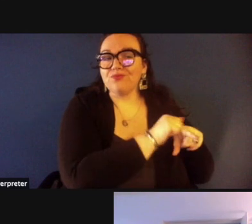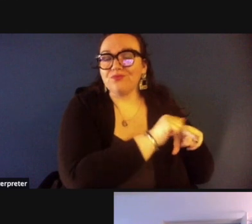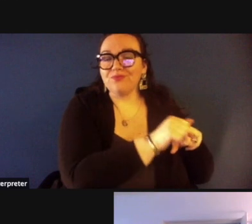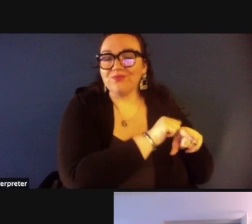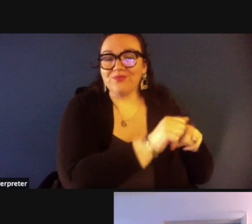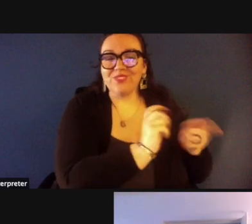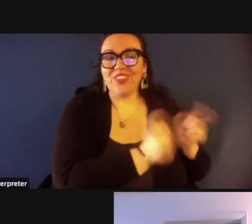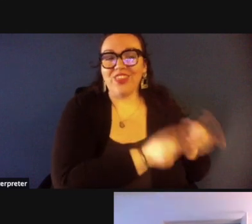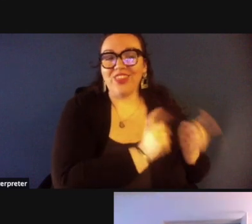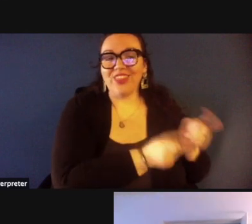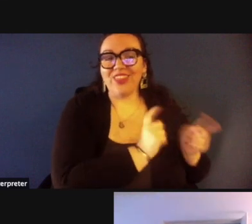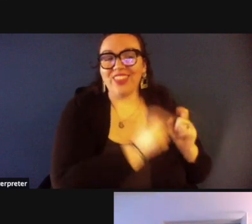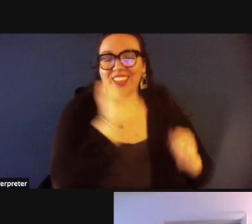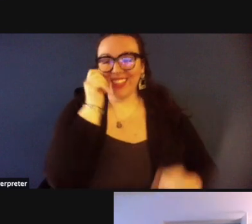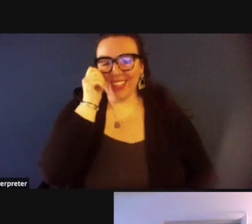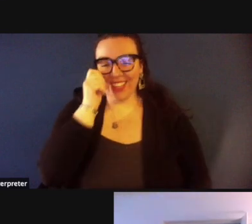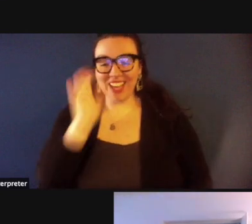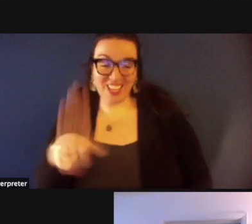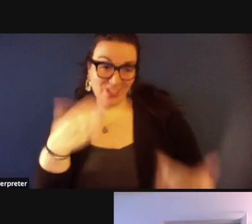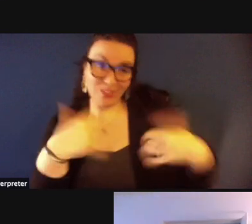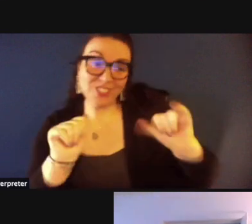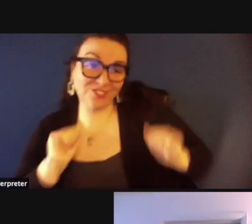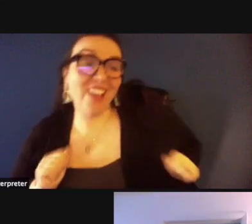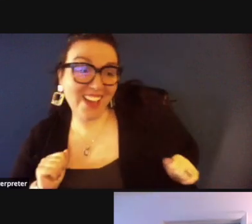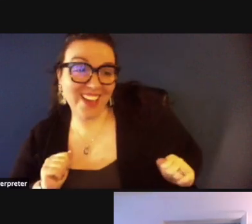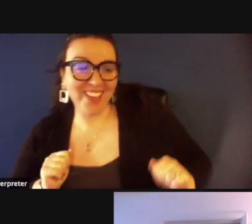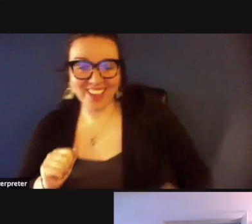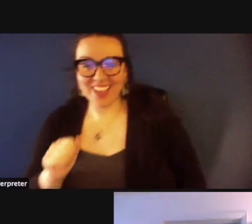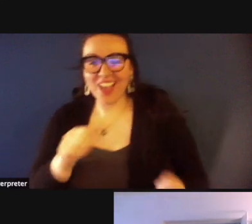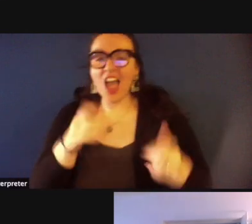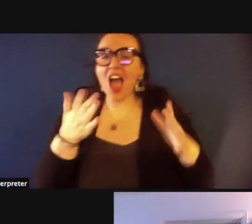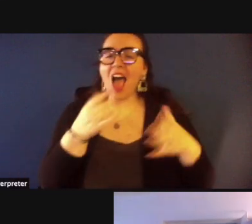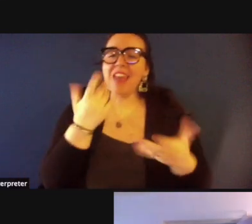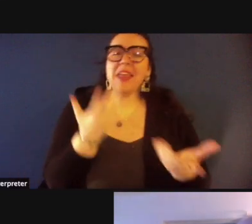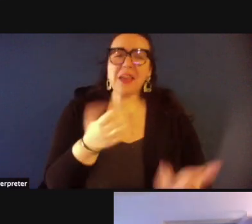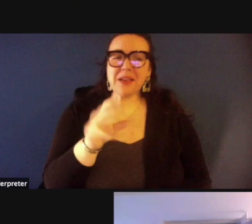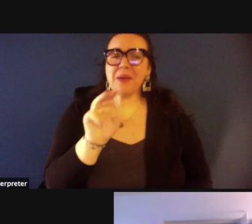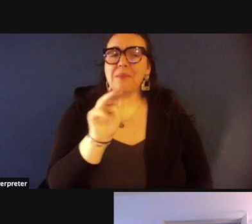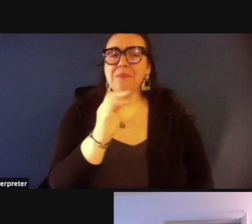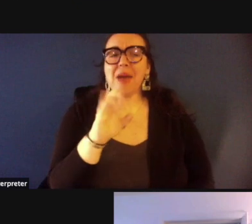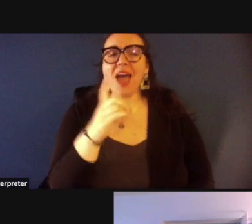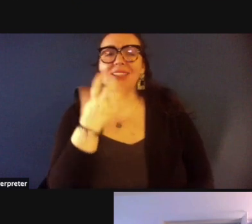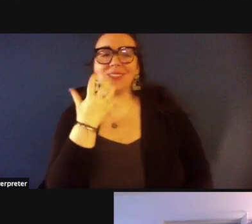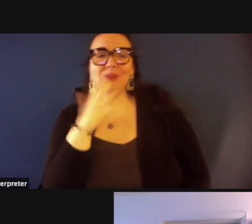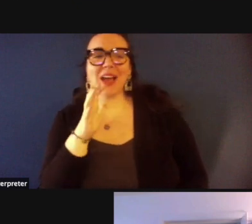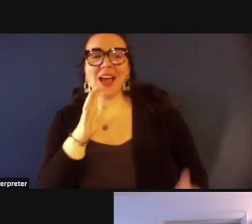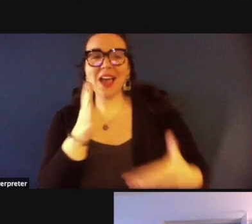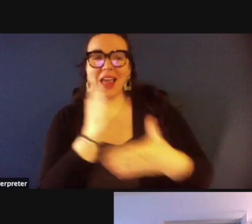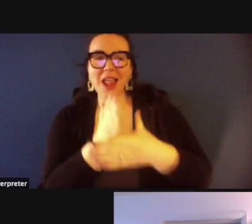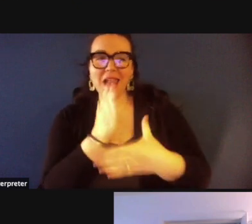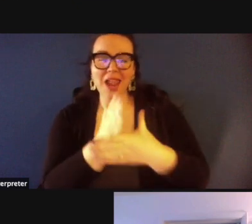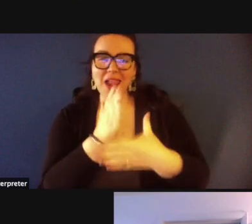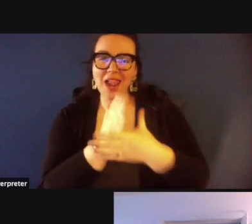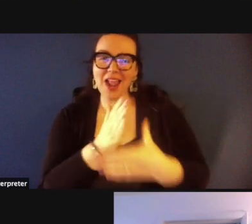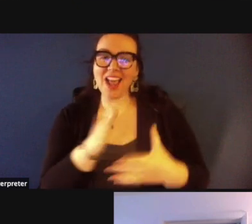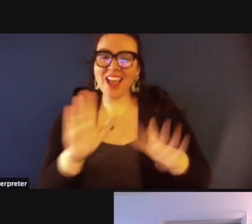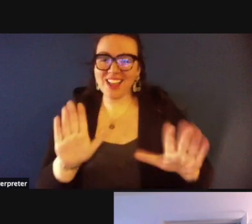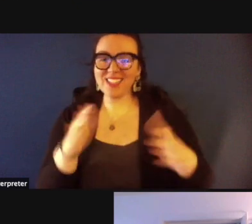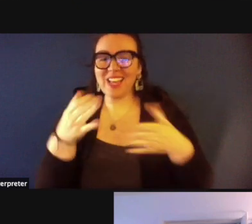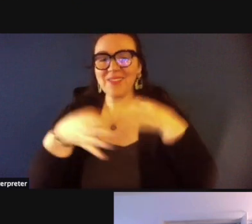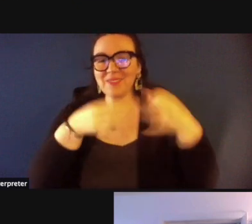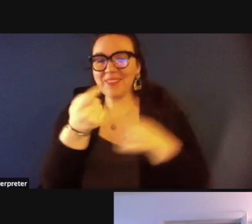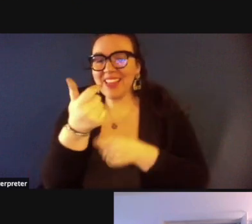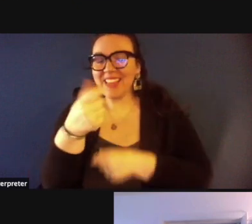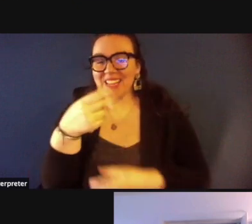uh from mile to hot let me just explain a little bit about harlan okey harlan